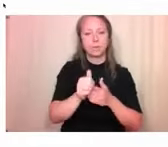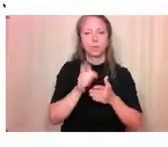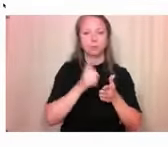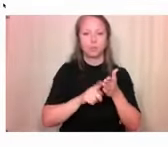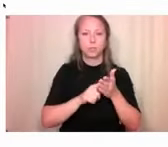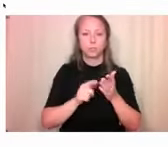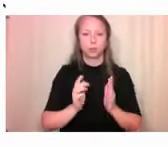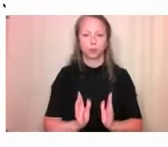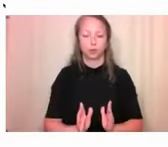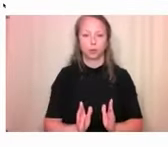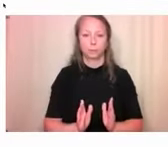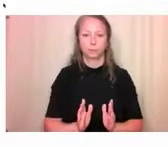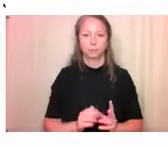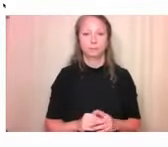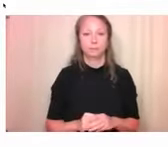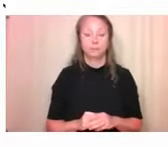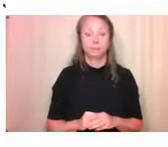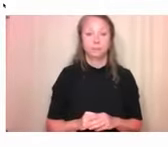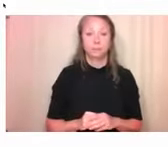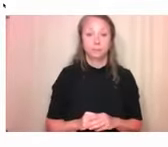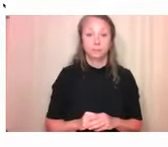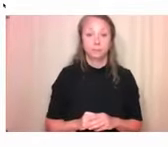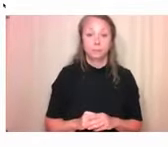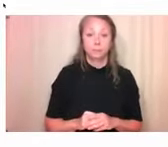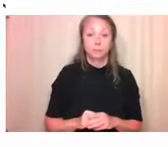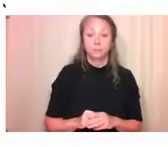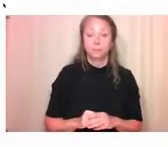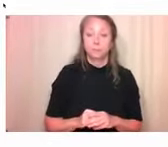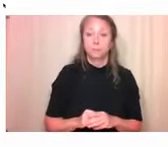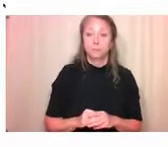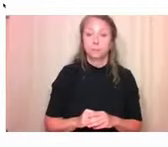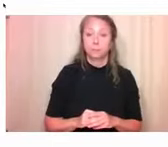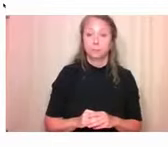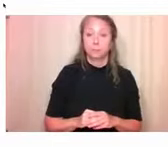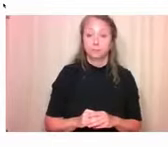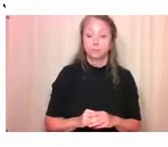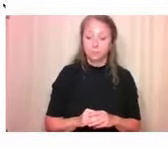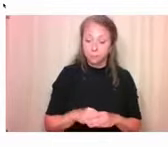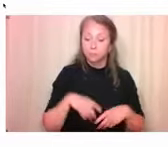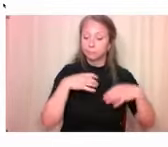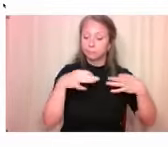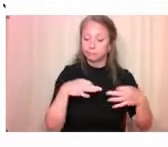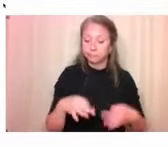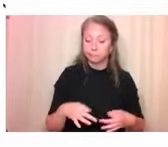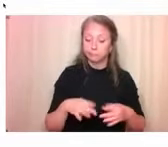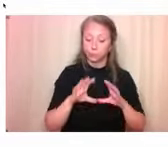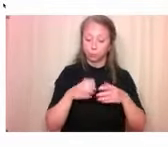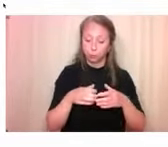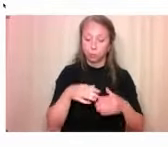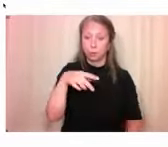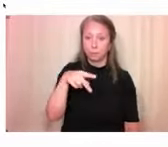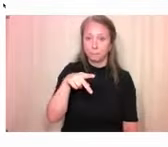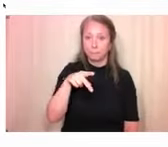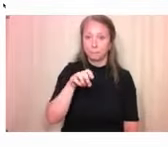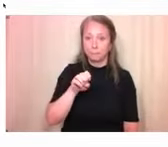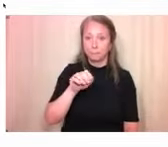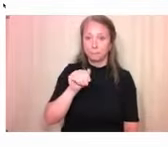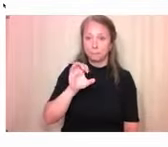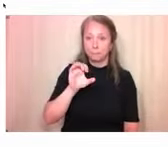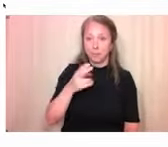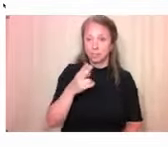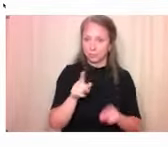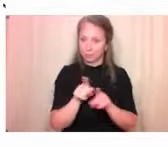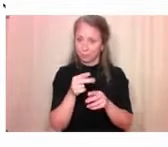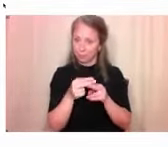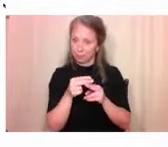So as Melanie said in our introduction, PEACH is actually an acronym, we're not referring to the fruit, and it stands